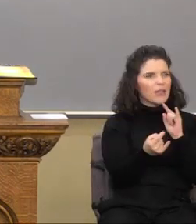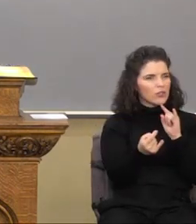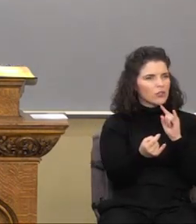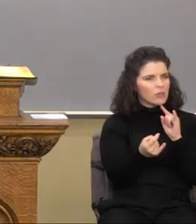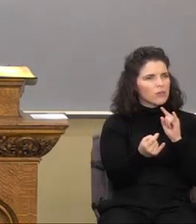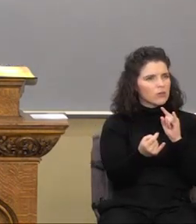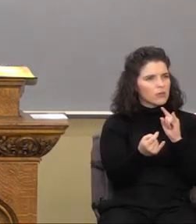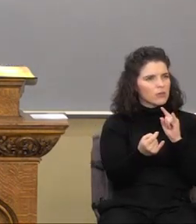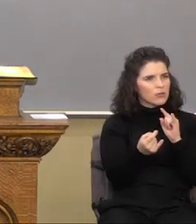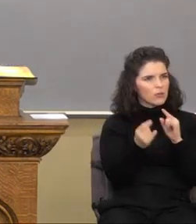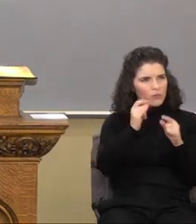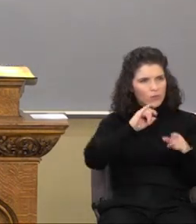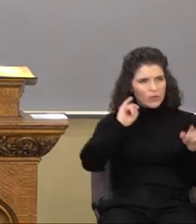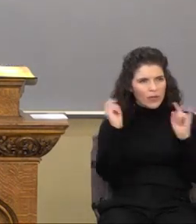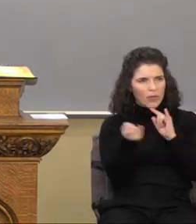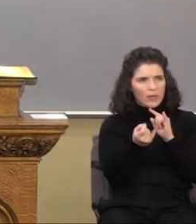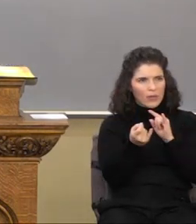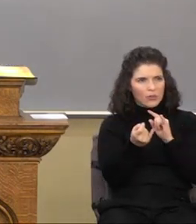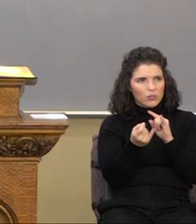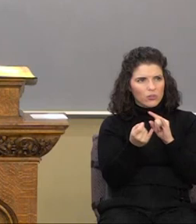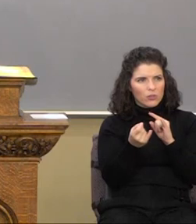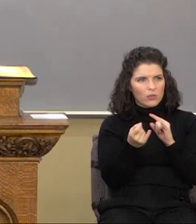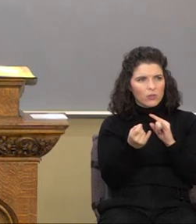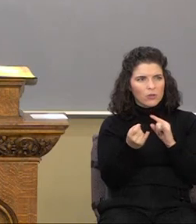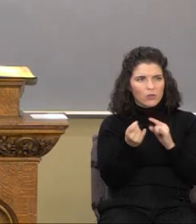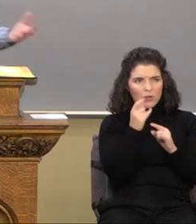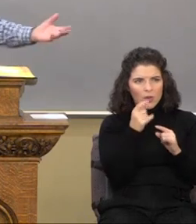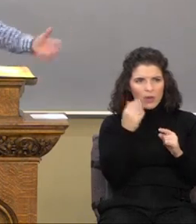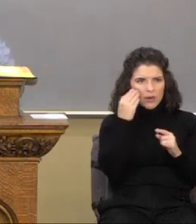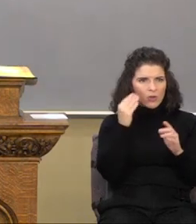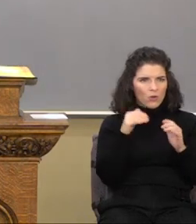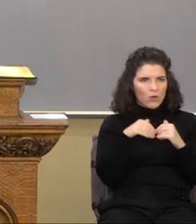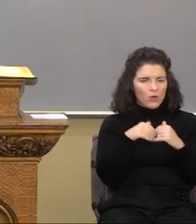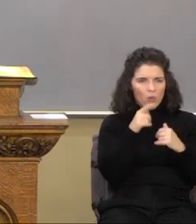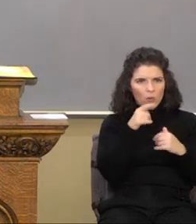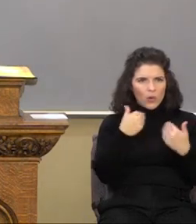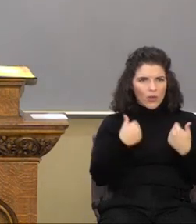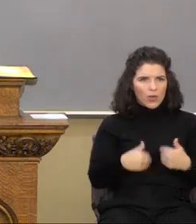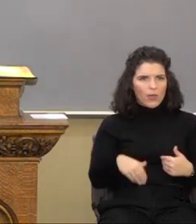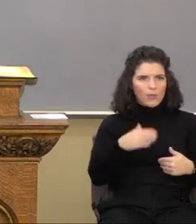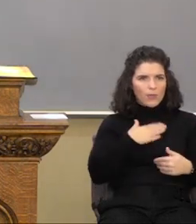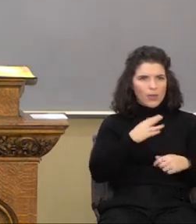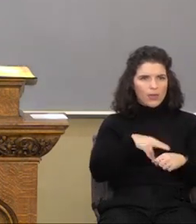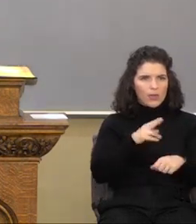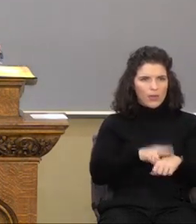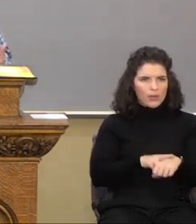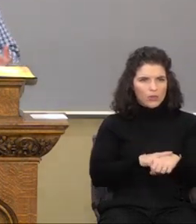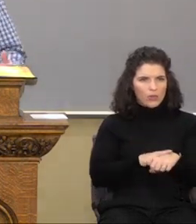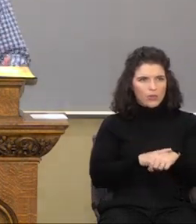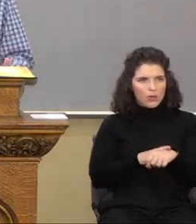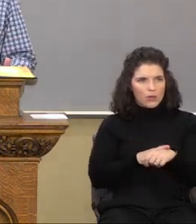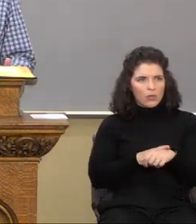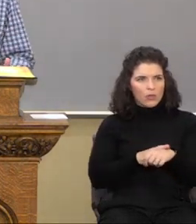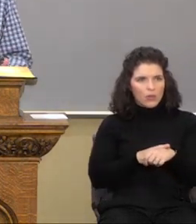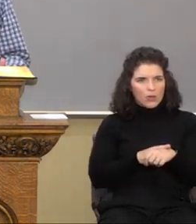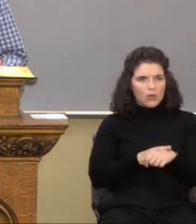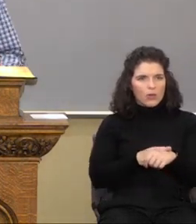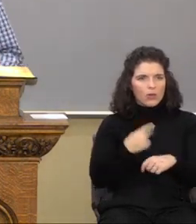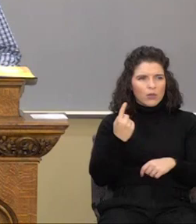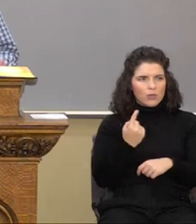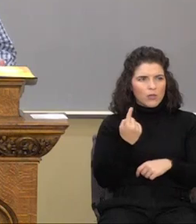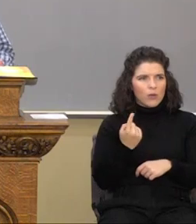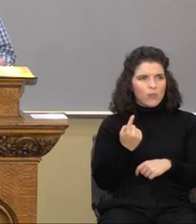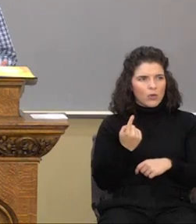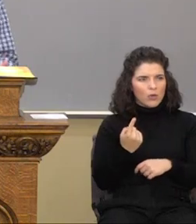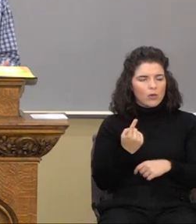vengeance. And I know who I am in my flesh. Somebody crosses